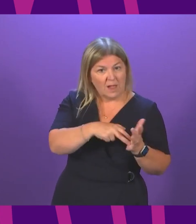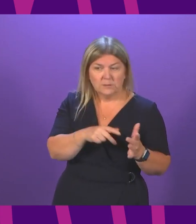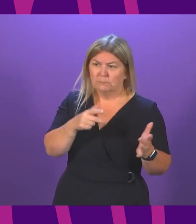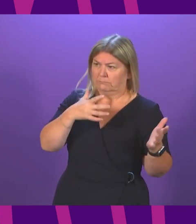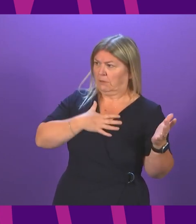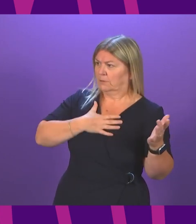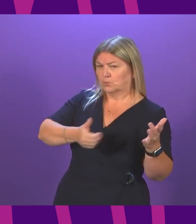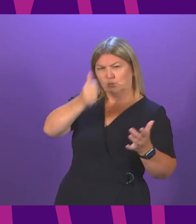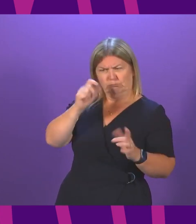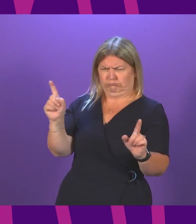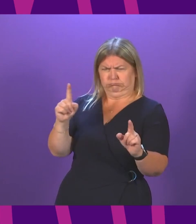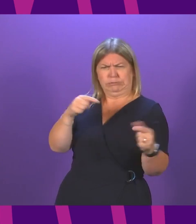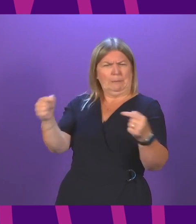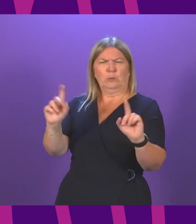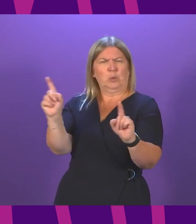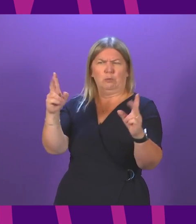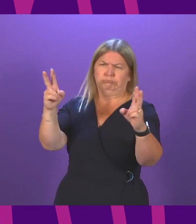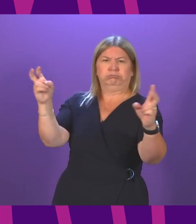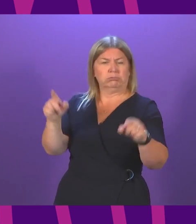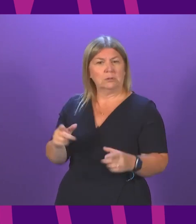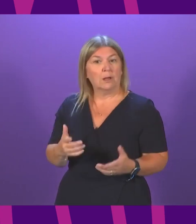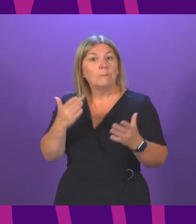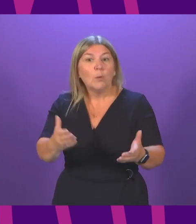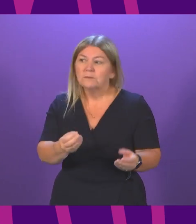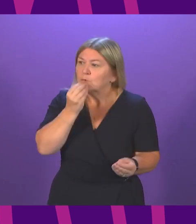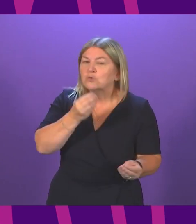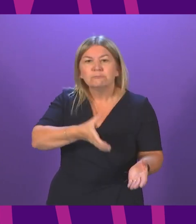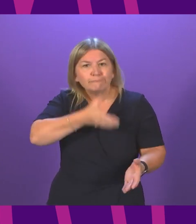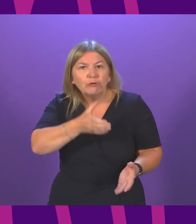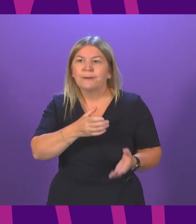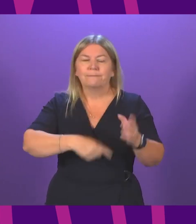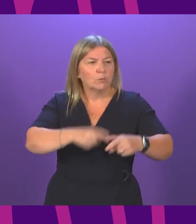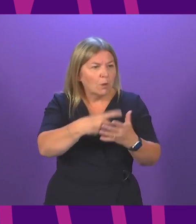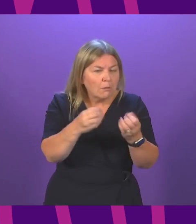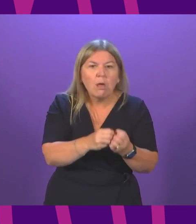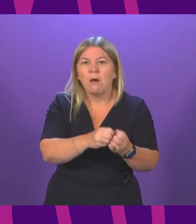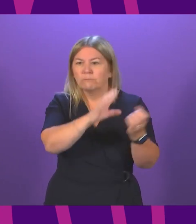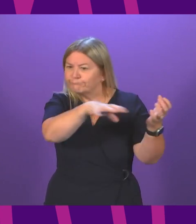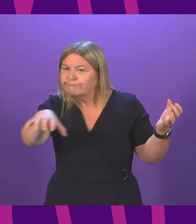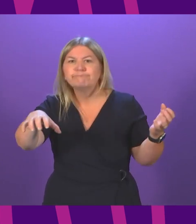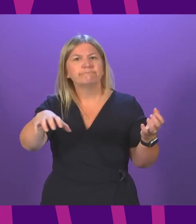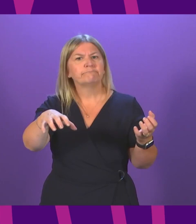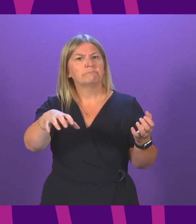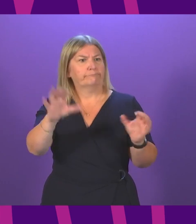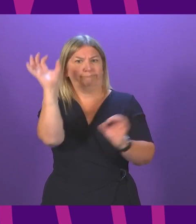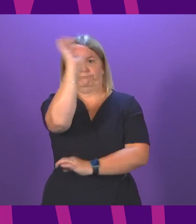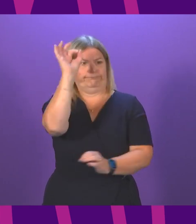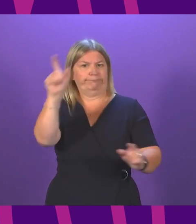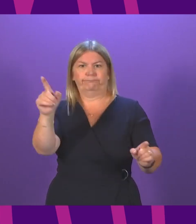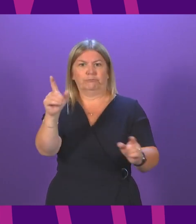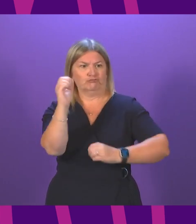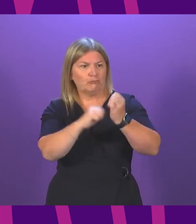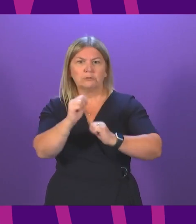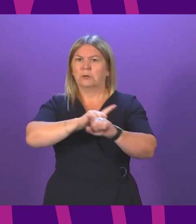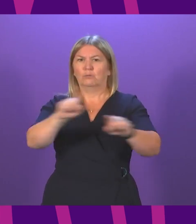debating. Because at the moment, hospitality groups, football clubs and venues have no idea about what infrastructure